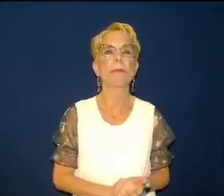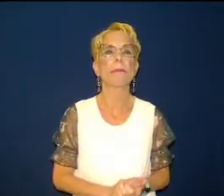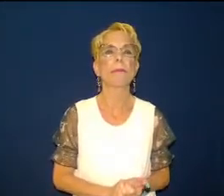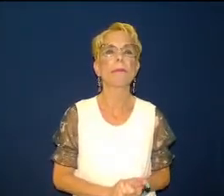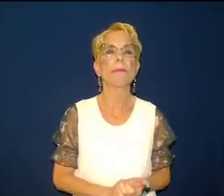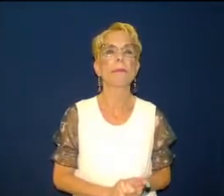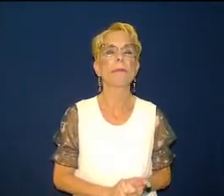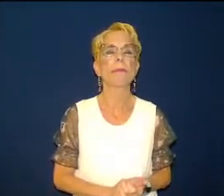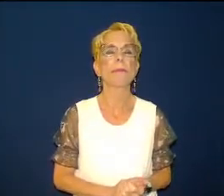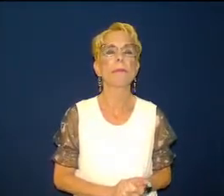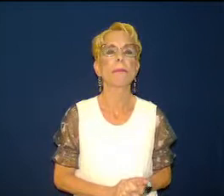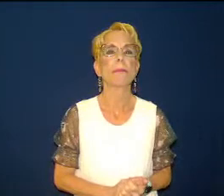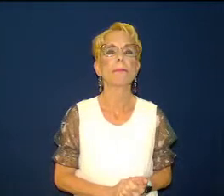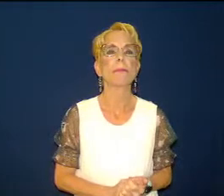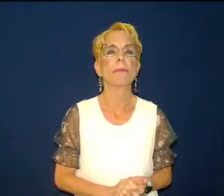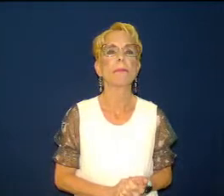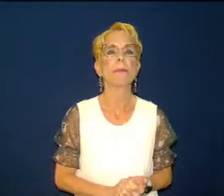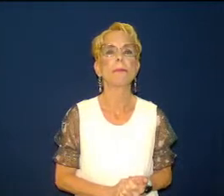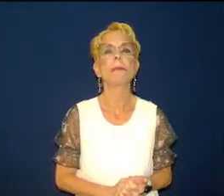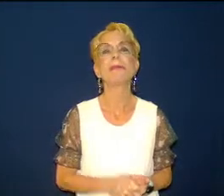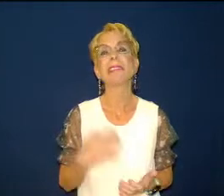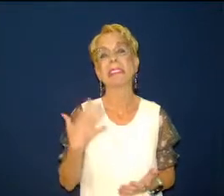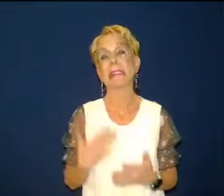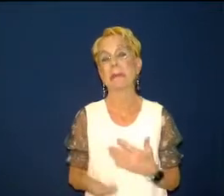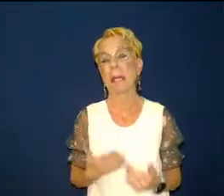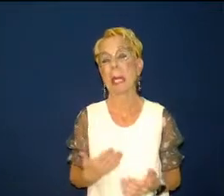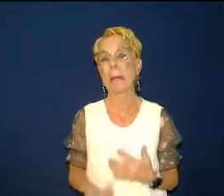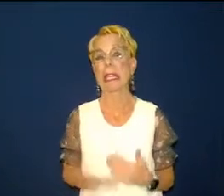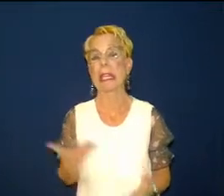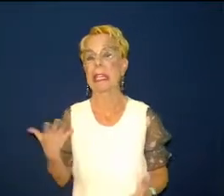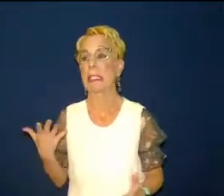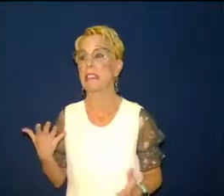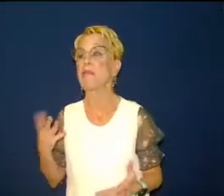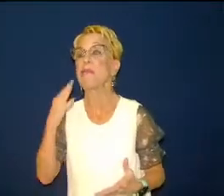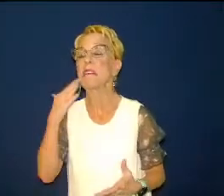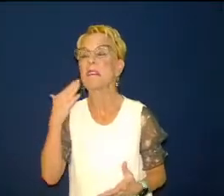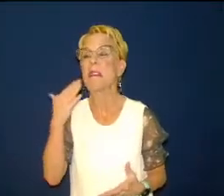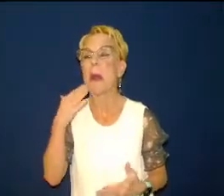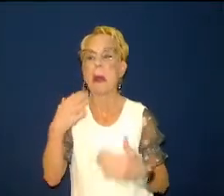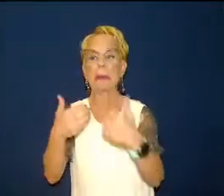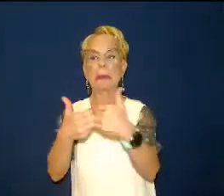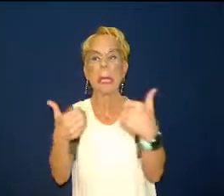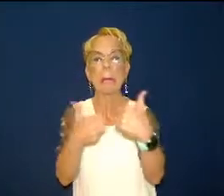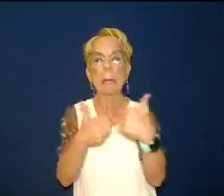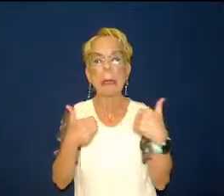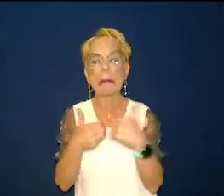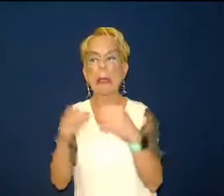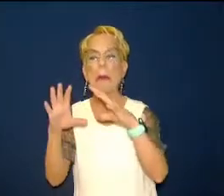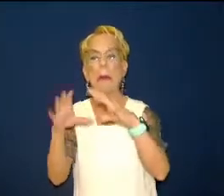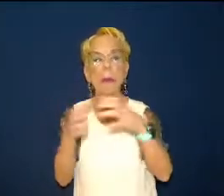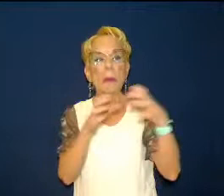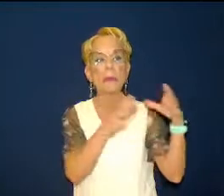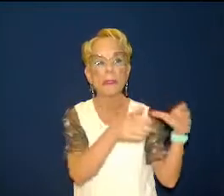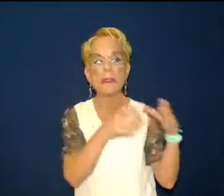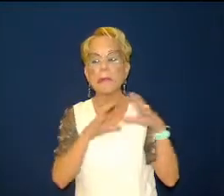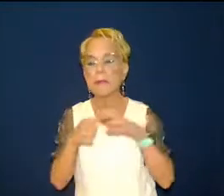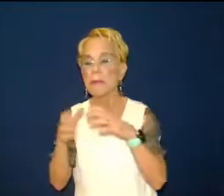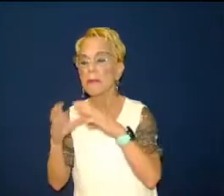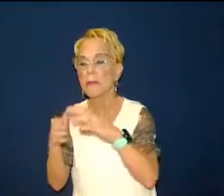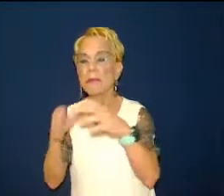this church became cliquish and the only ones that they loved were themselves